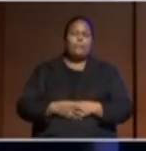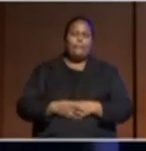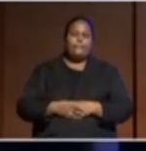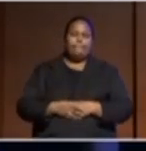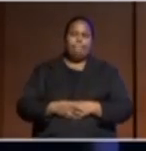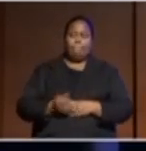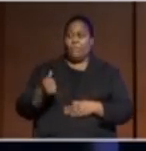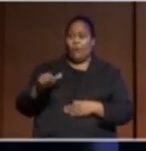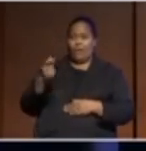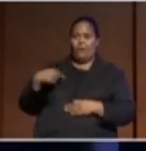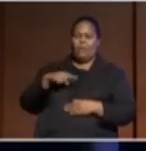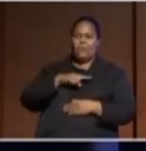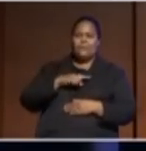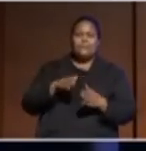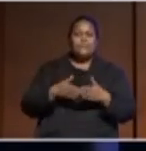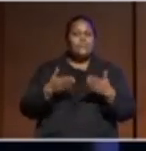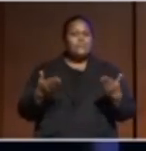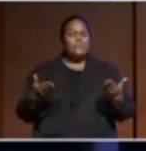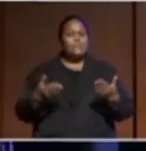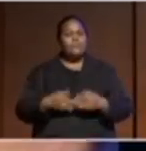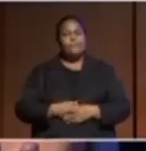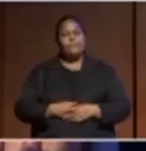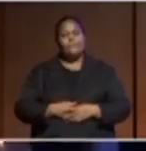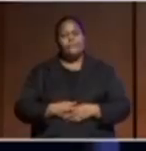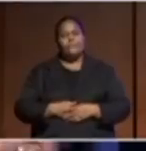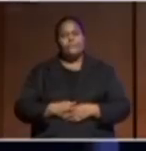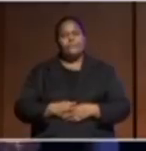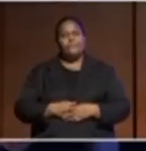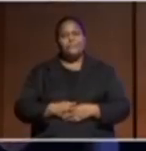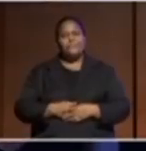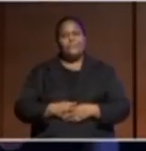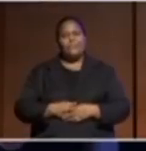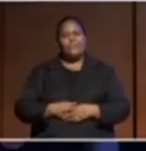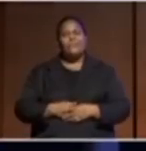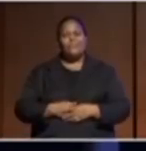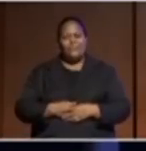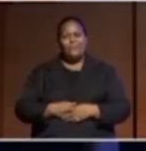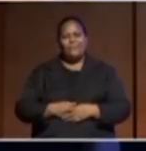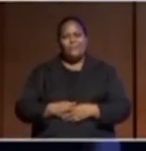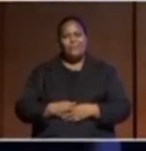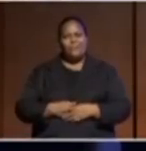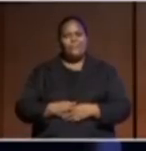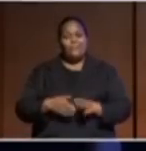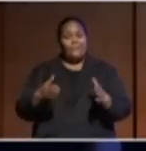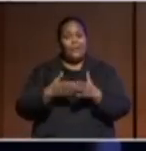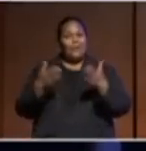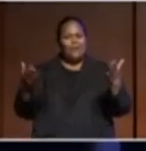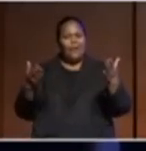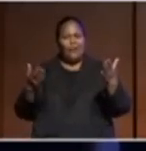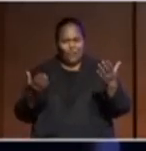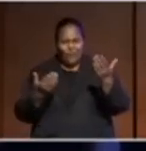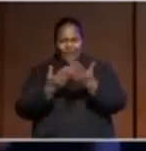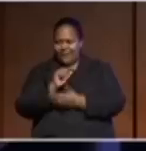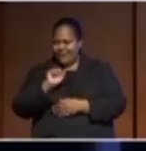to enter that knowledge space and to hear firsthand what that was